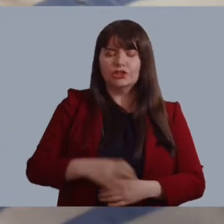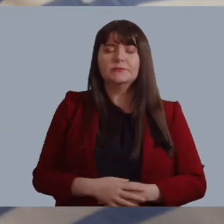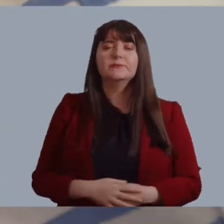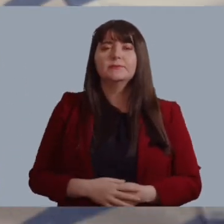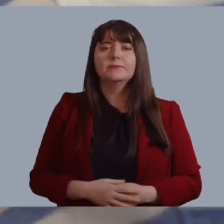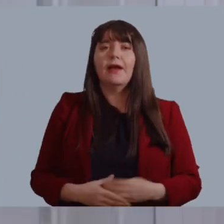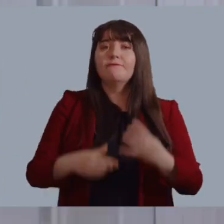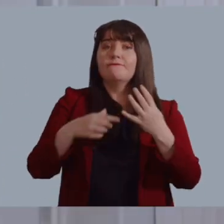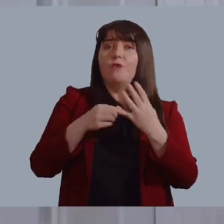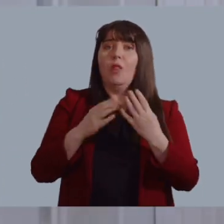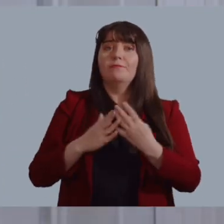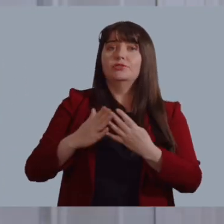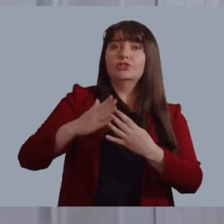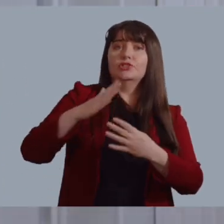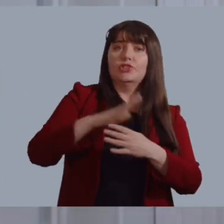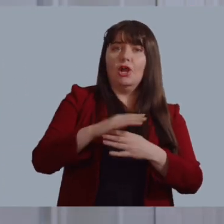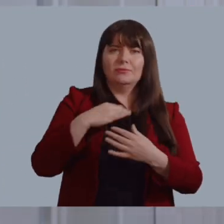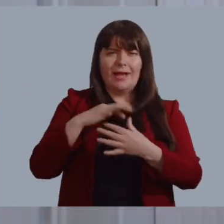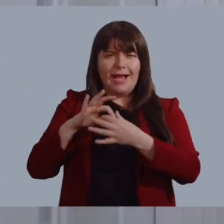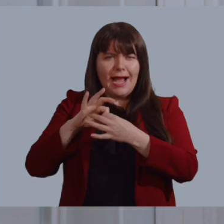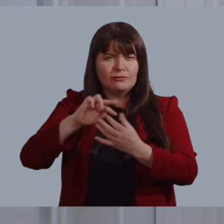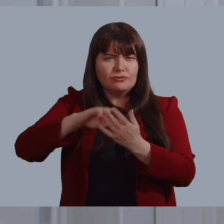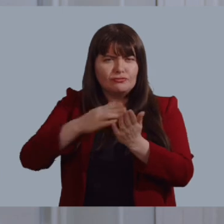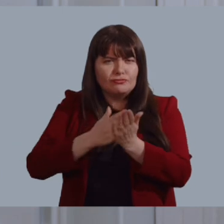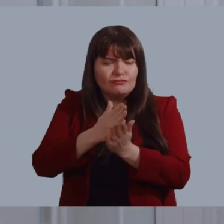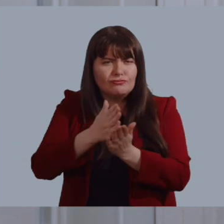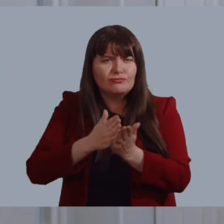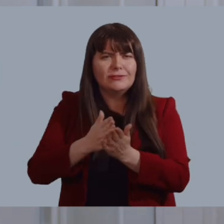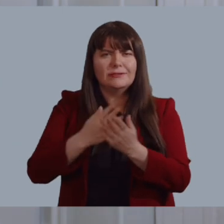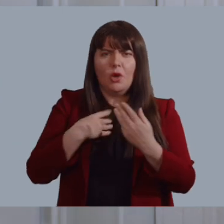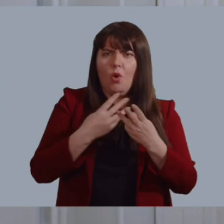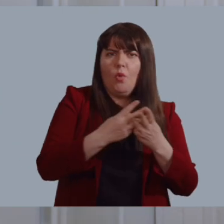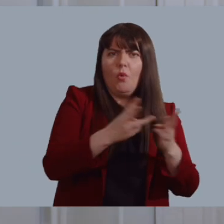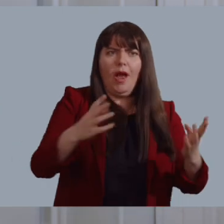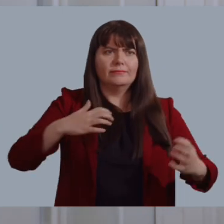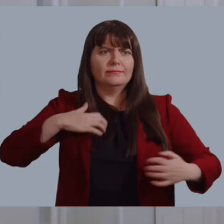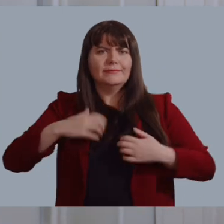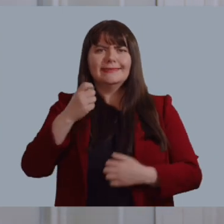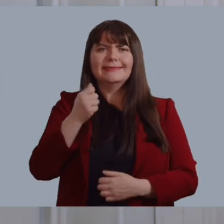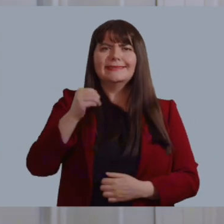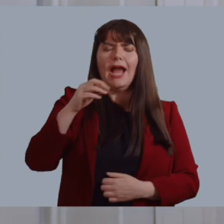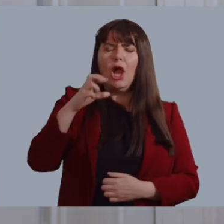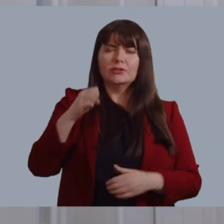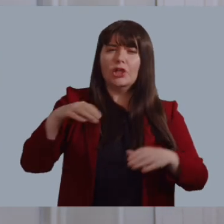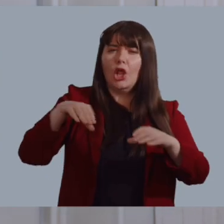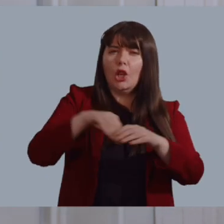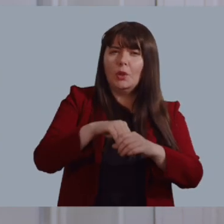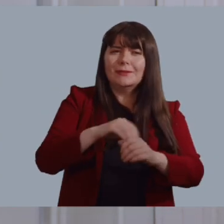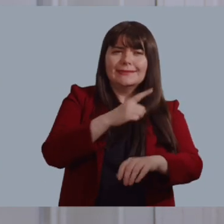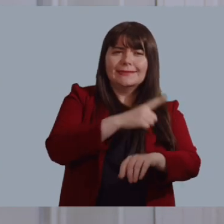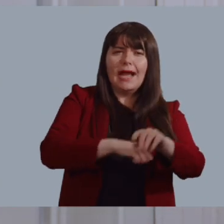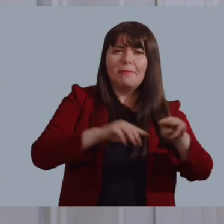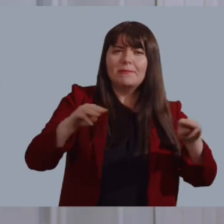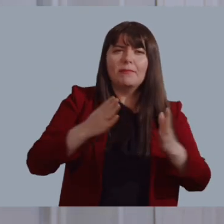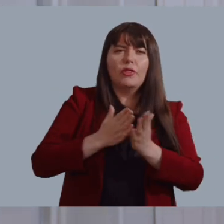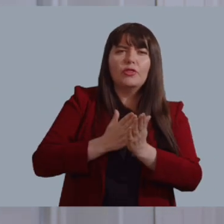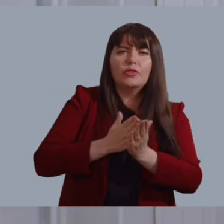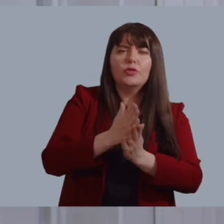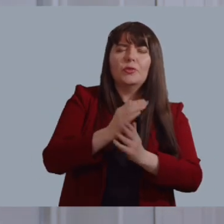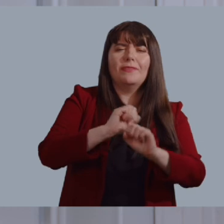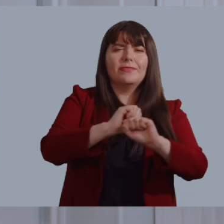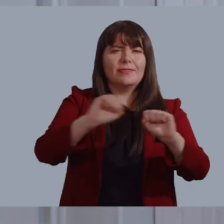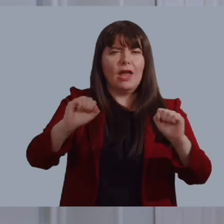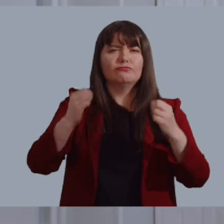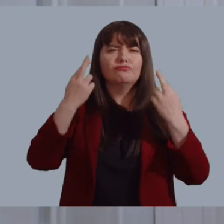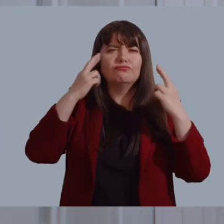sectors. Under priority four we will engage strategically with our wide range of stakeholders including disabled